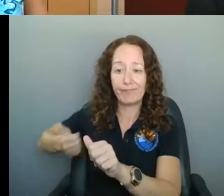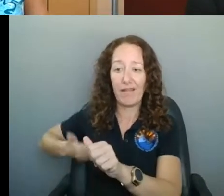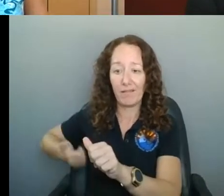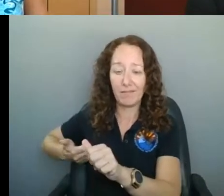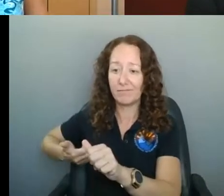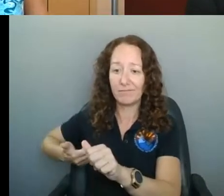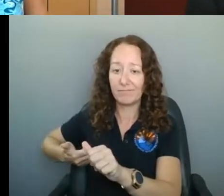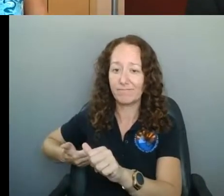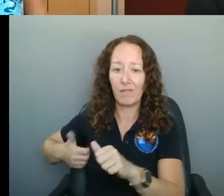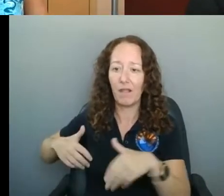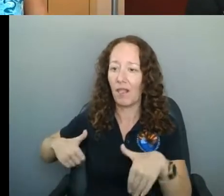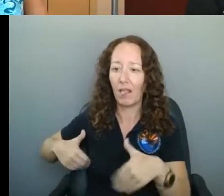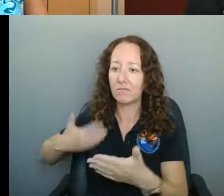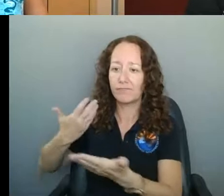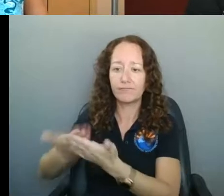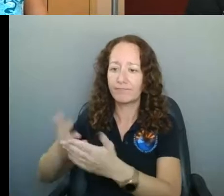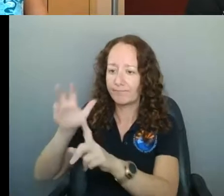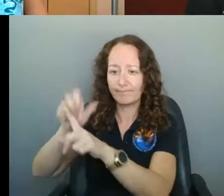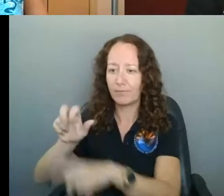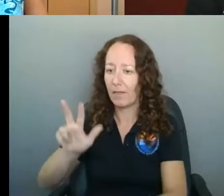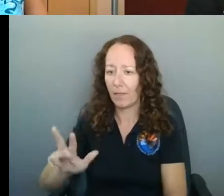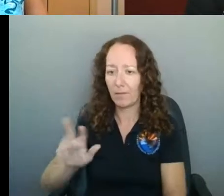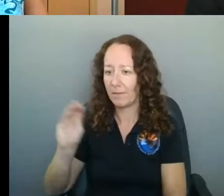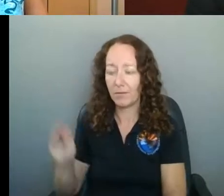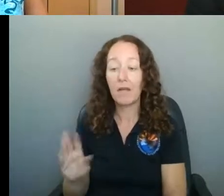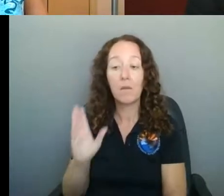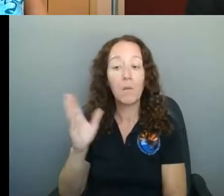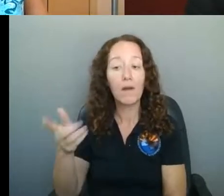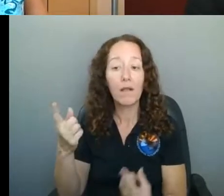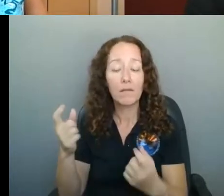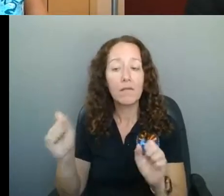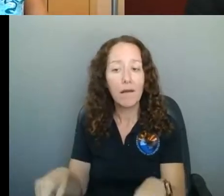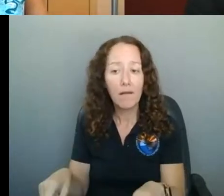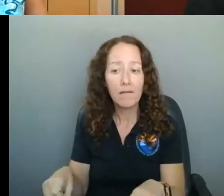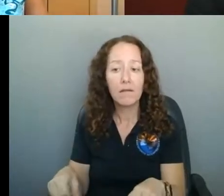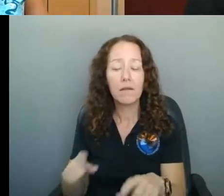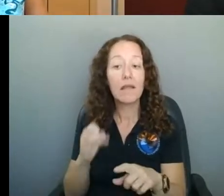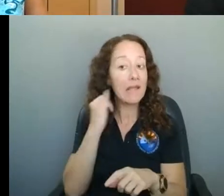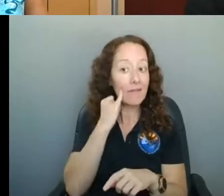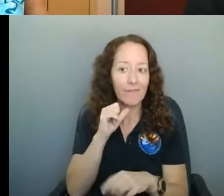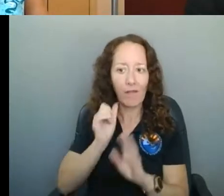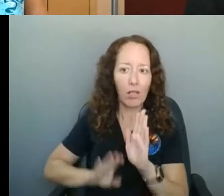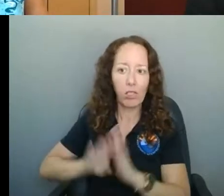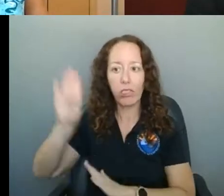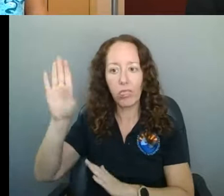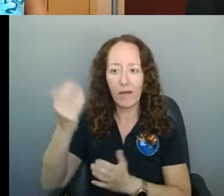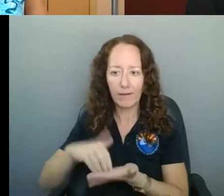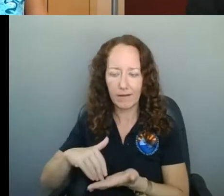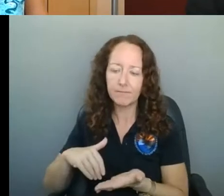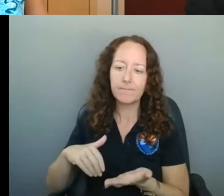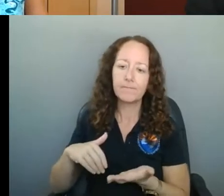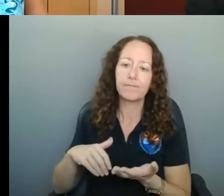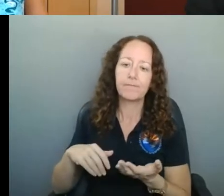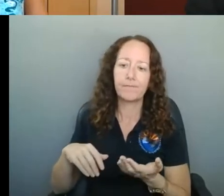at 3% quite yet. We can get there as long as we don't see any spikes in cases and increases